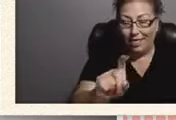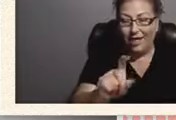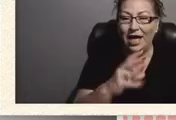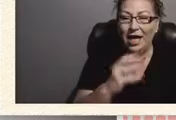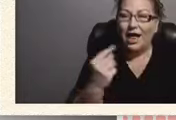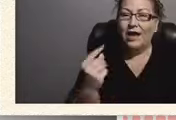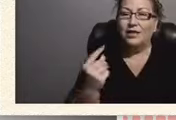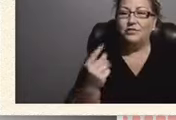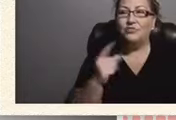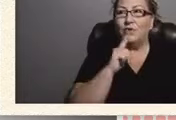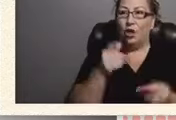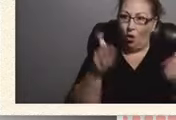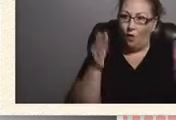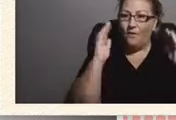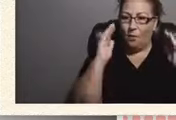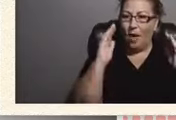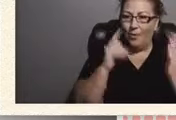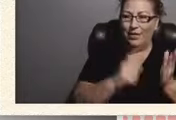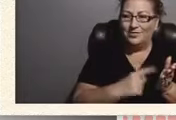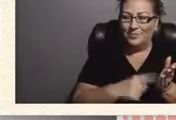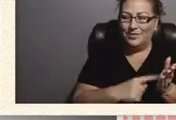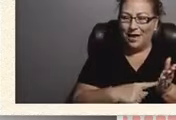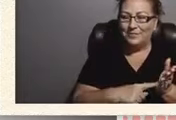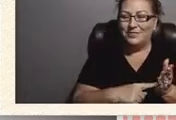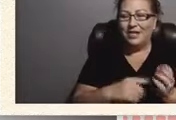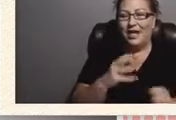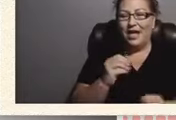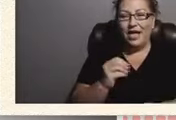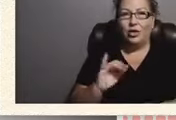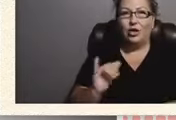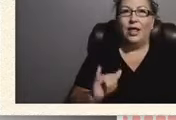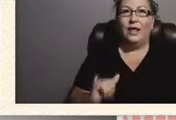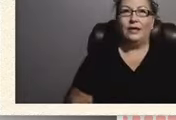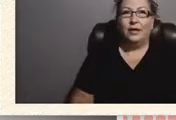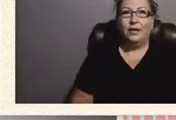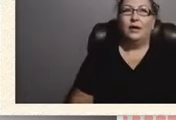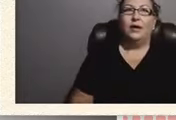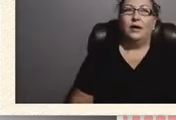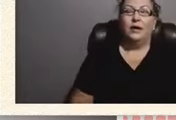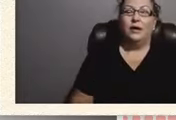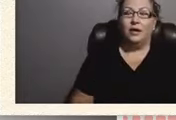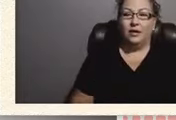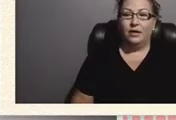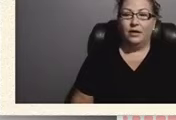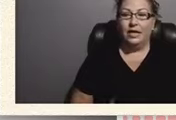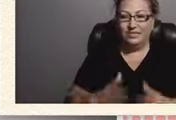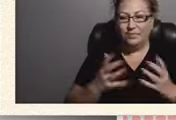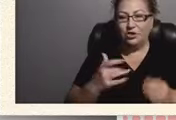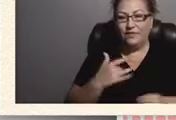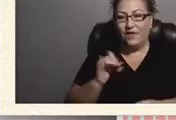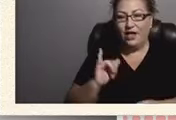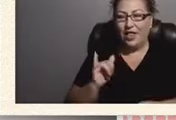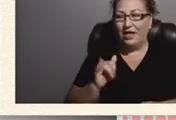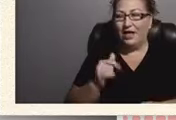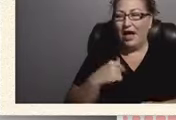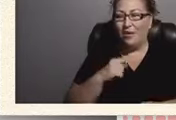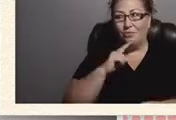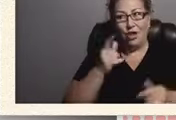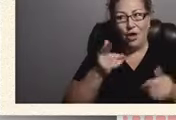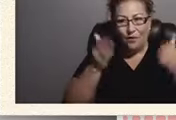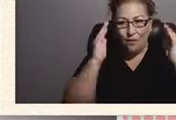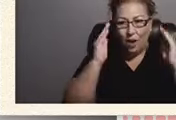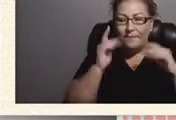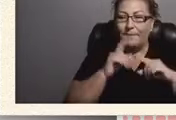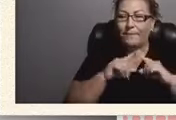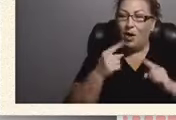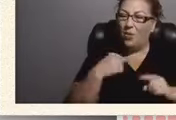and you're like as much as you feel like i know you're overwhelmed but we have to do it